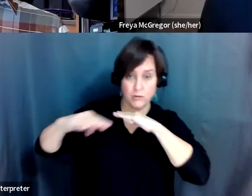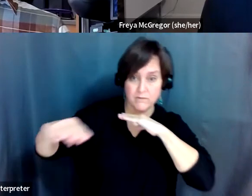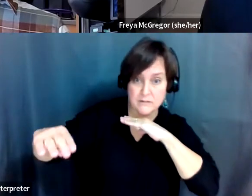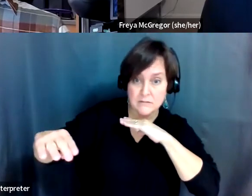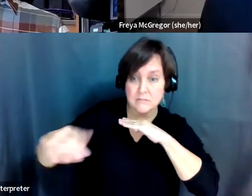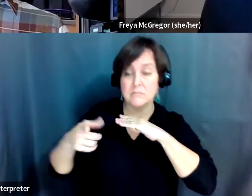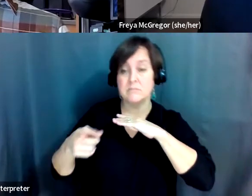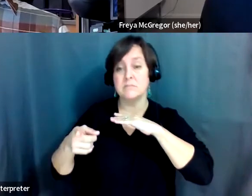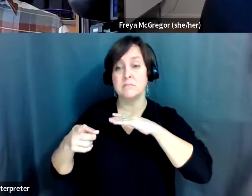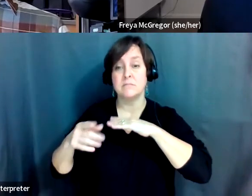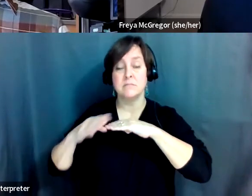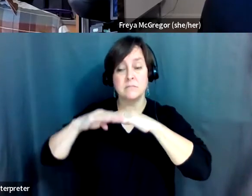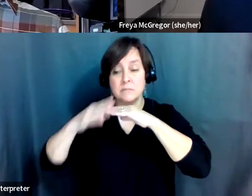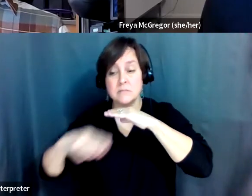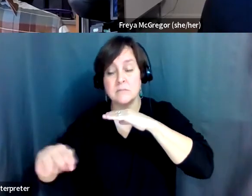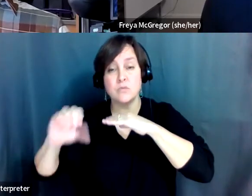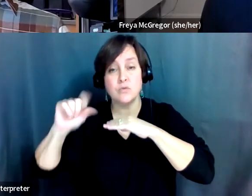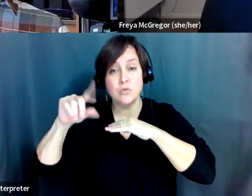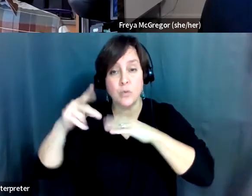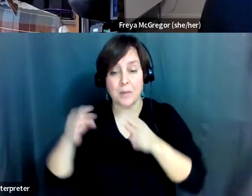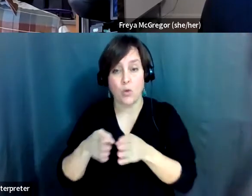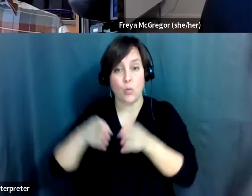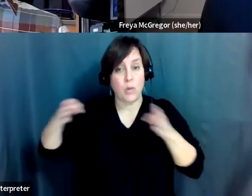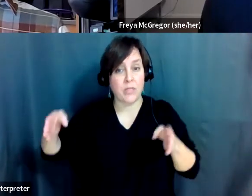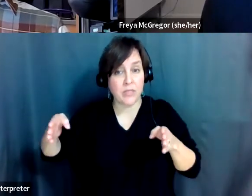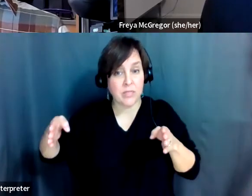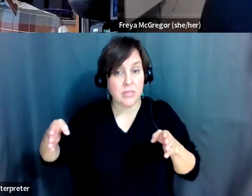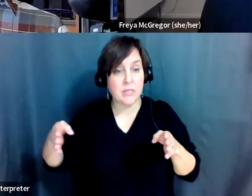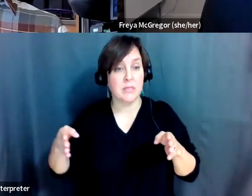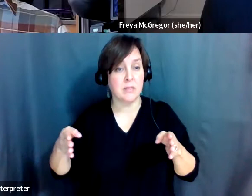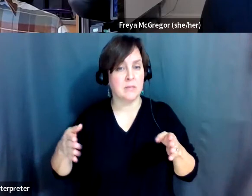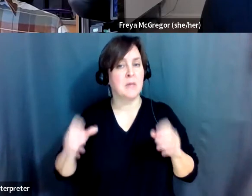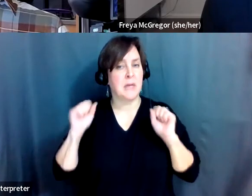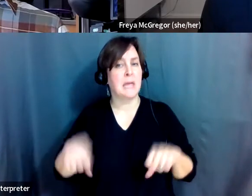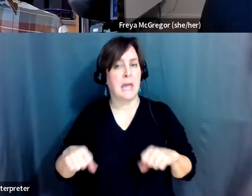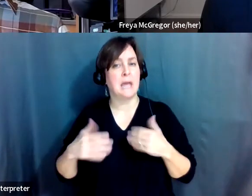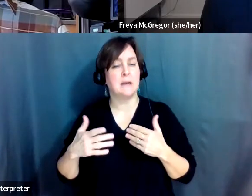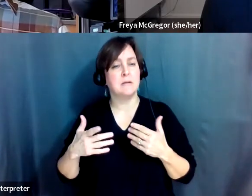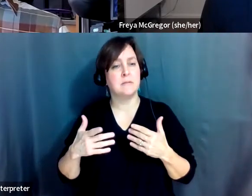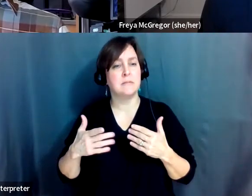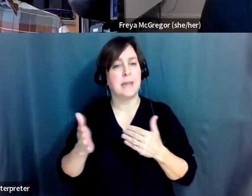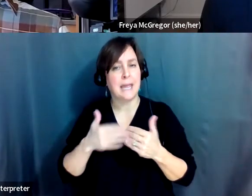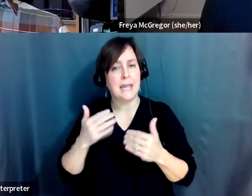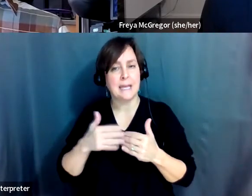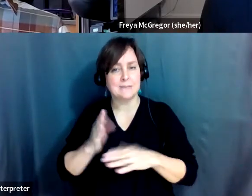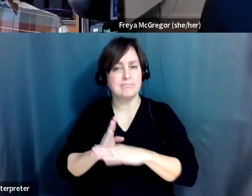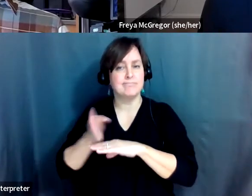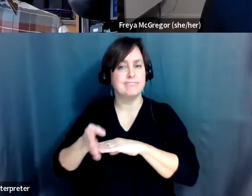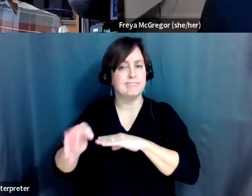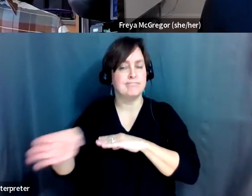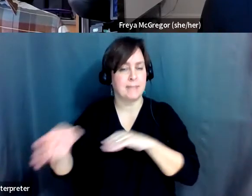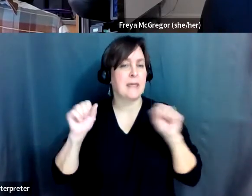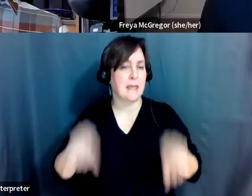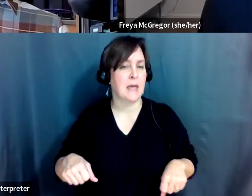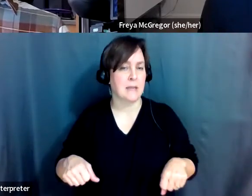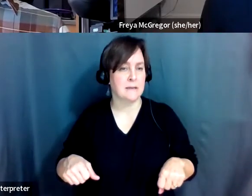um, slopes, um, the widths, um, you will be able to traverse that. Um,